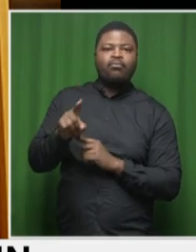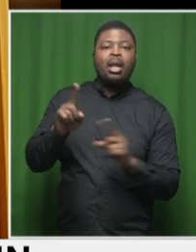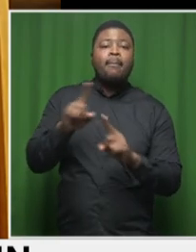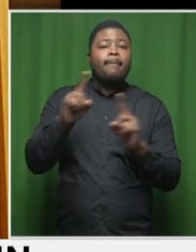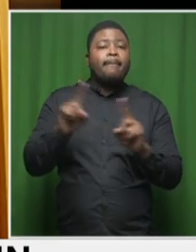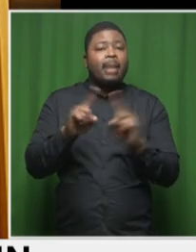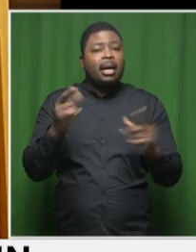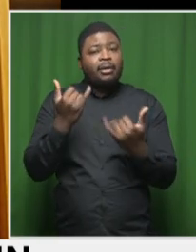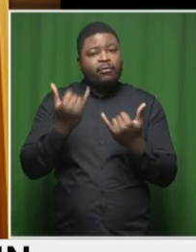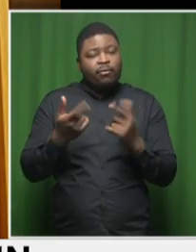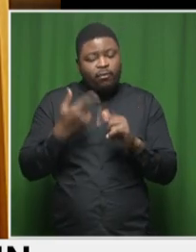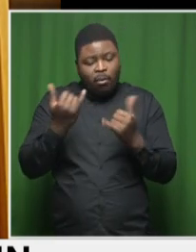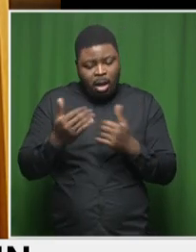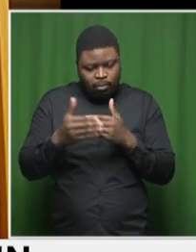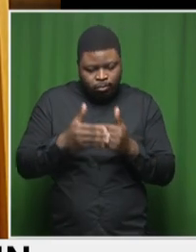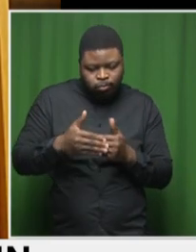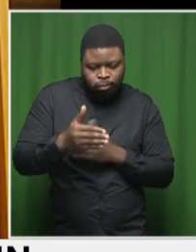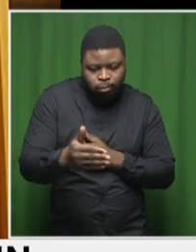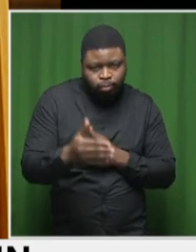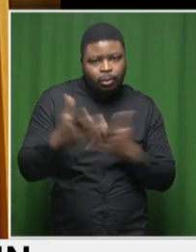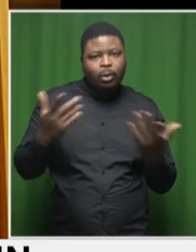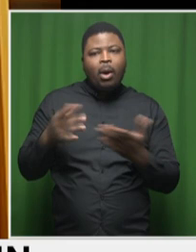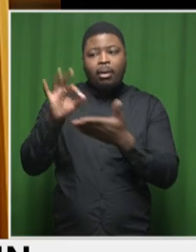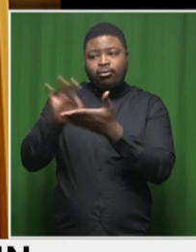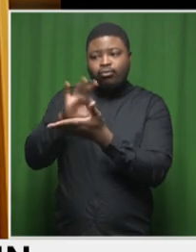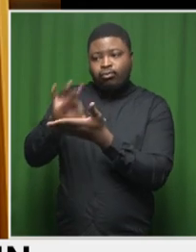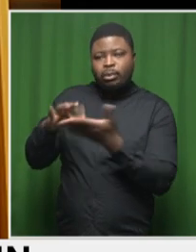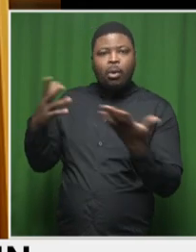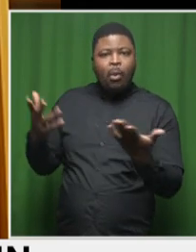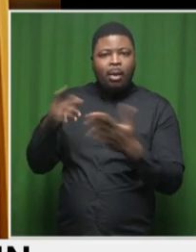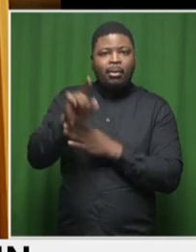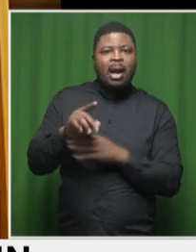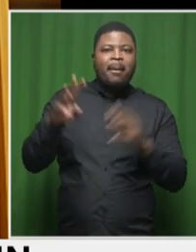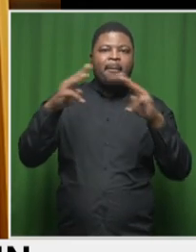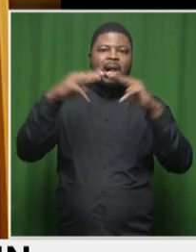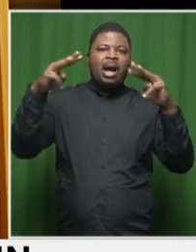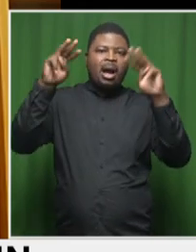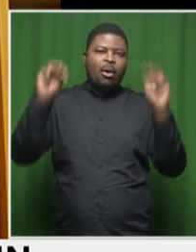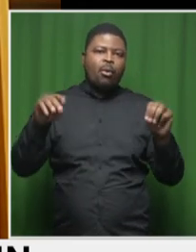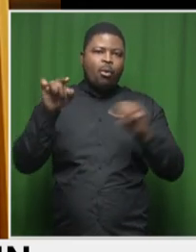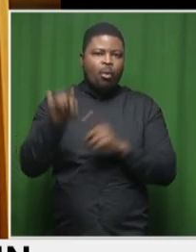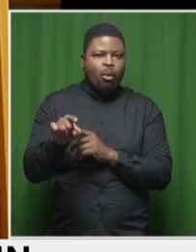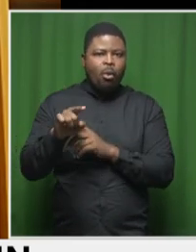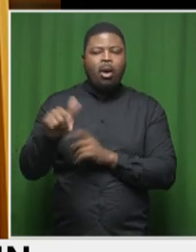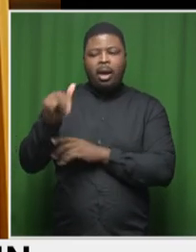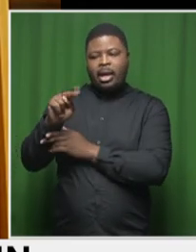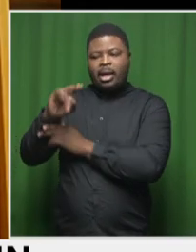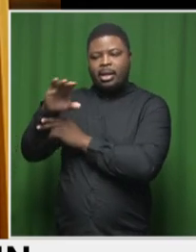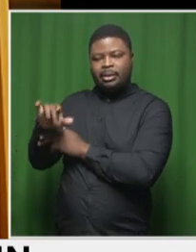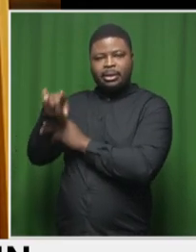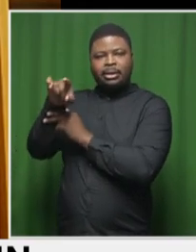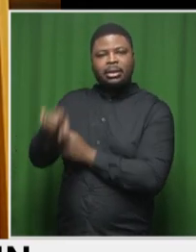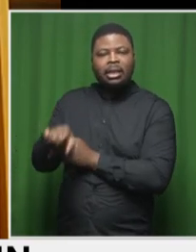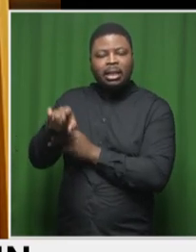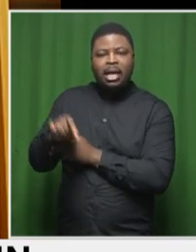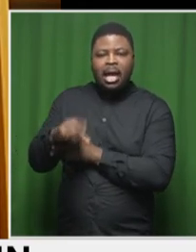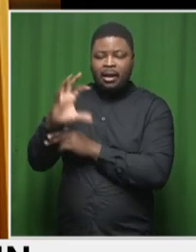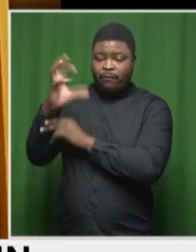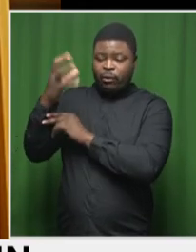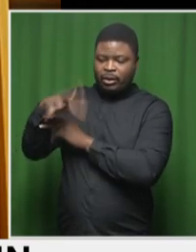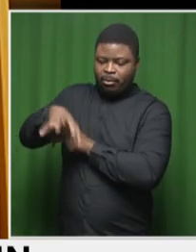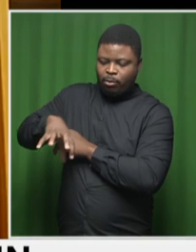happened with the elections within Mangahung, it was a clear indication that the ANC in the province needs to start